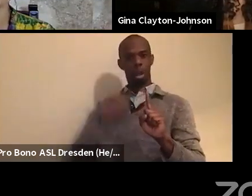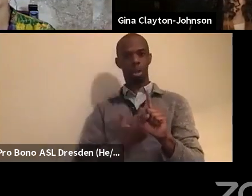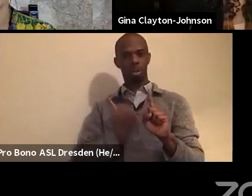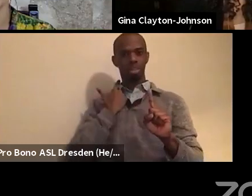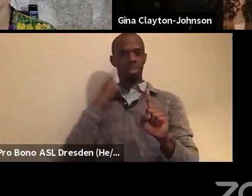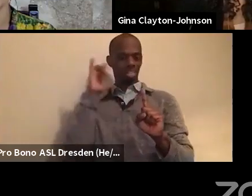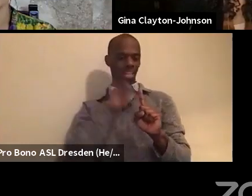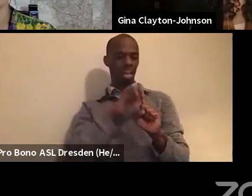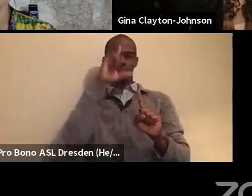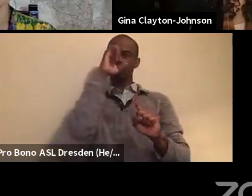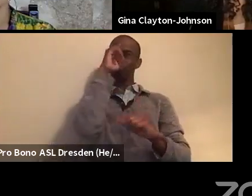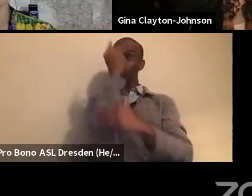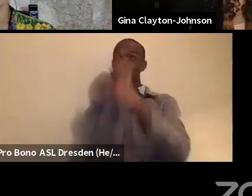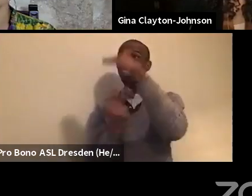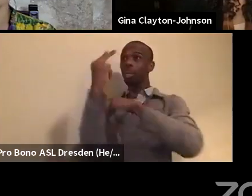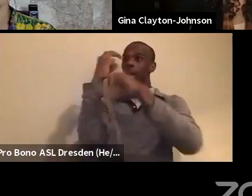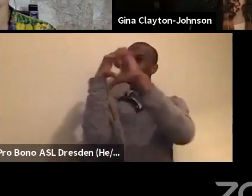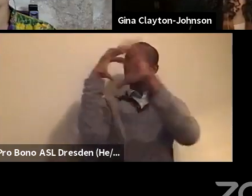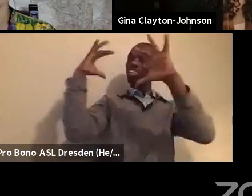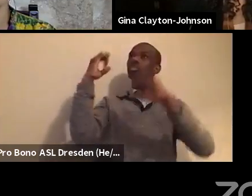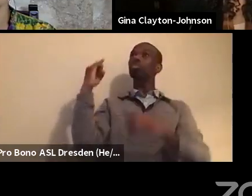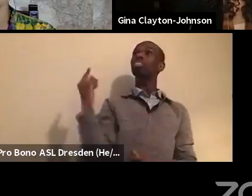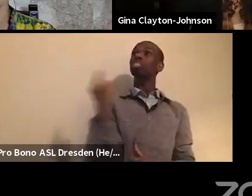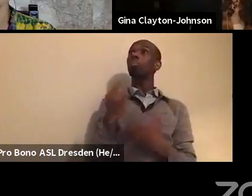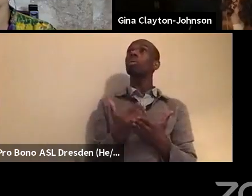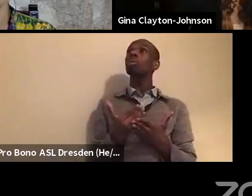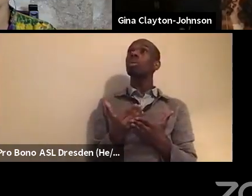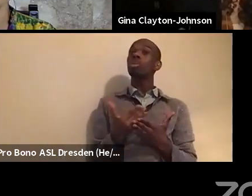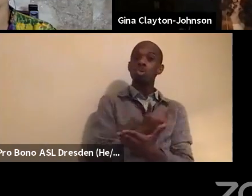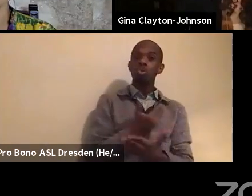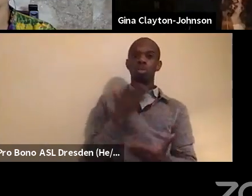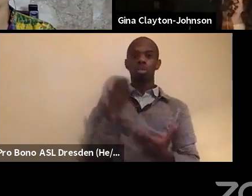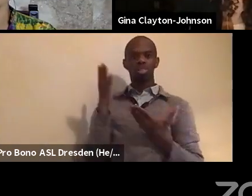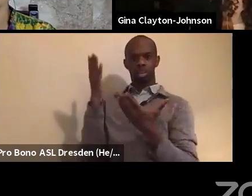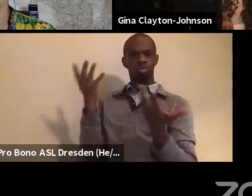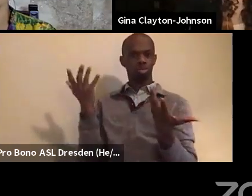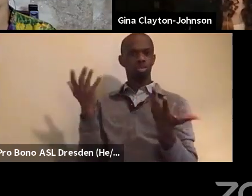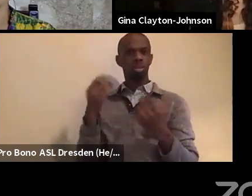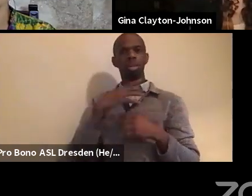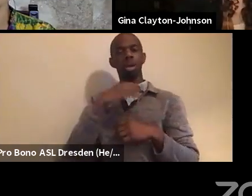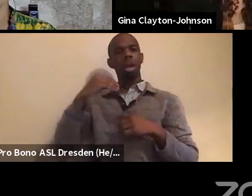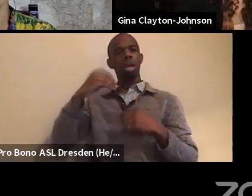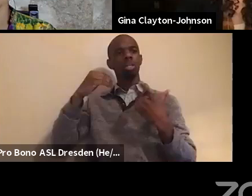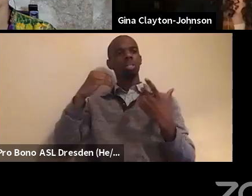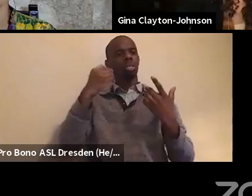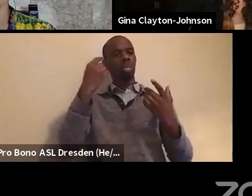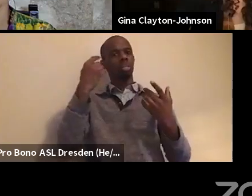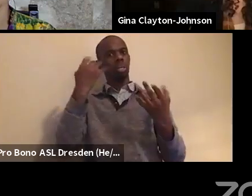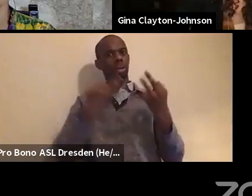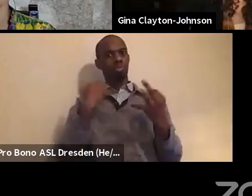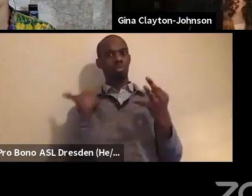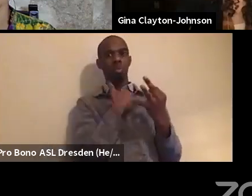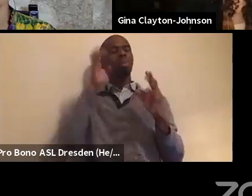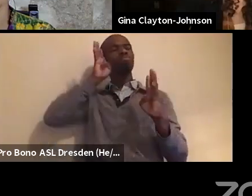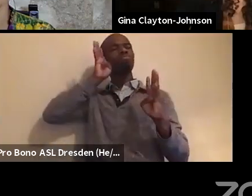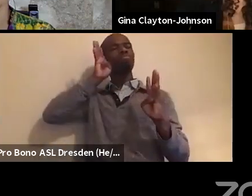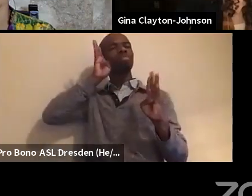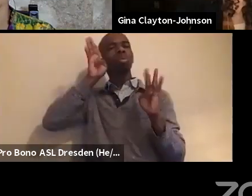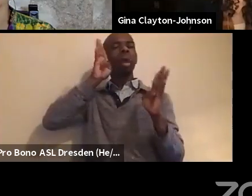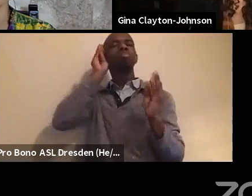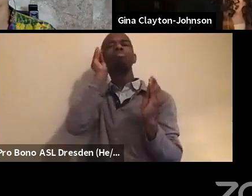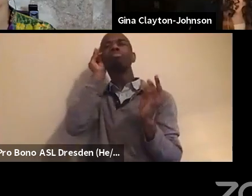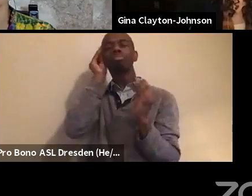new, a visioning of what radical policy can look like to really save